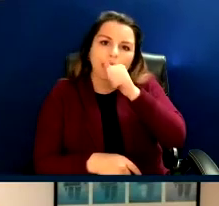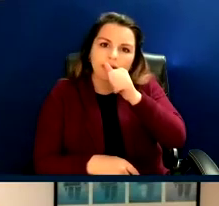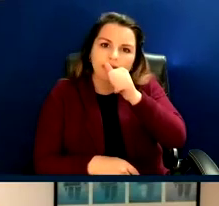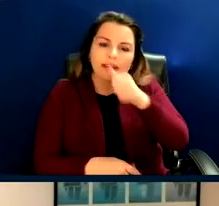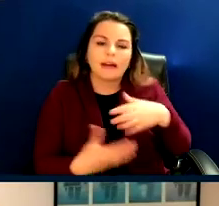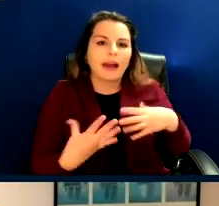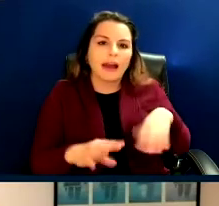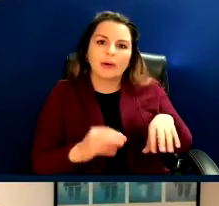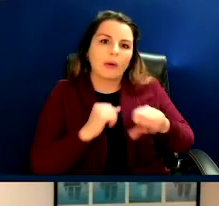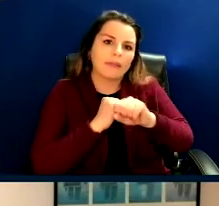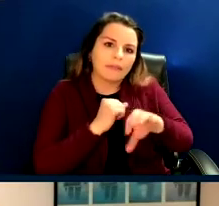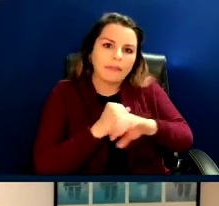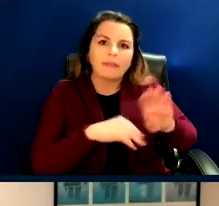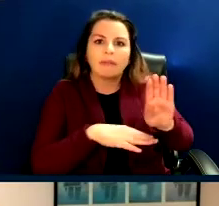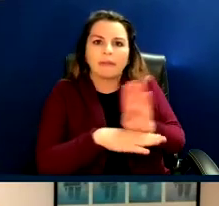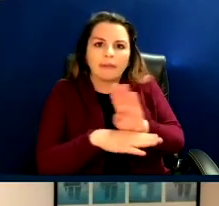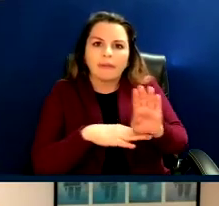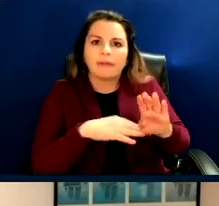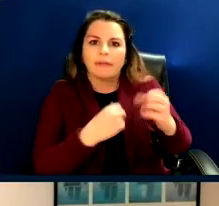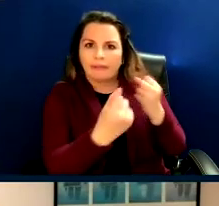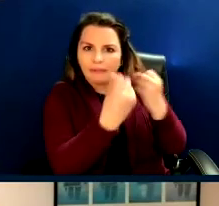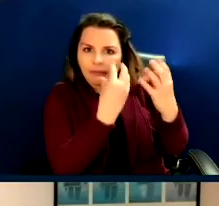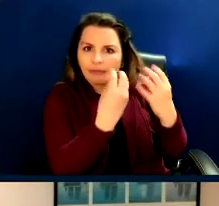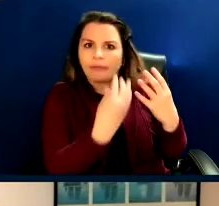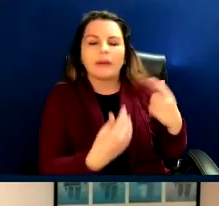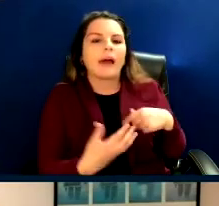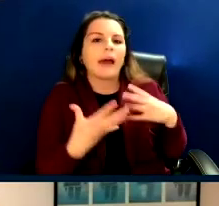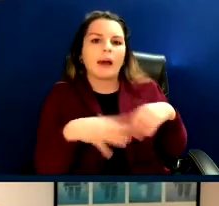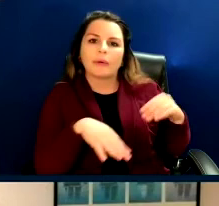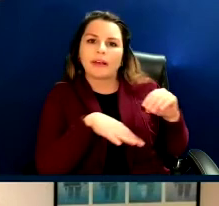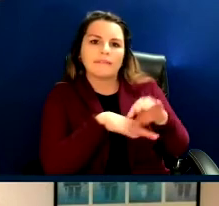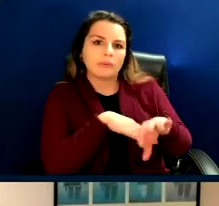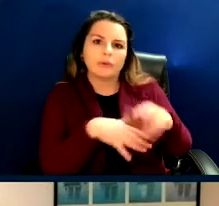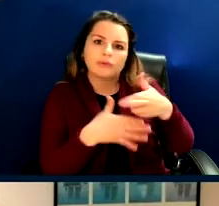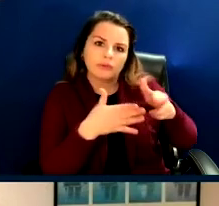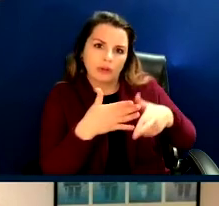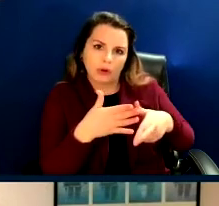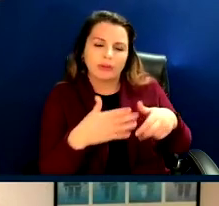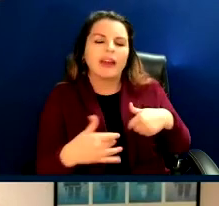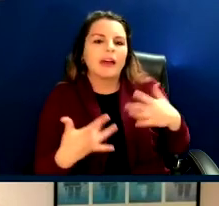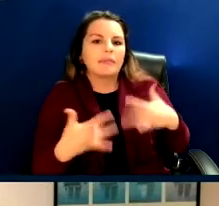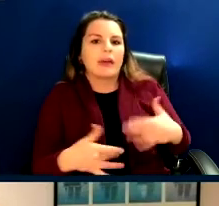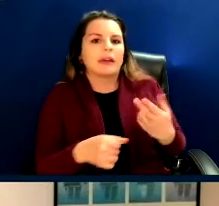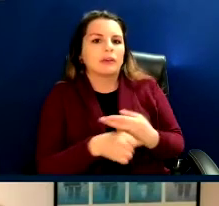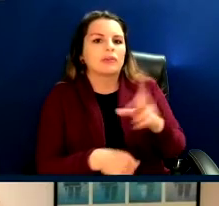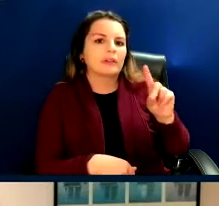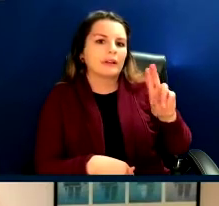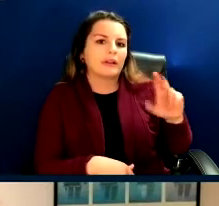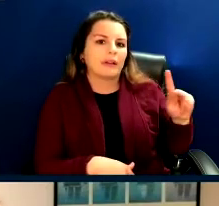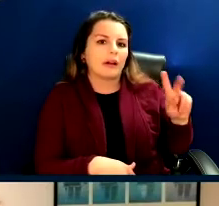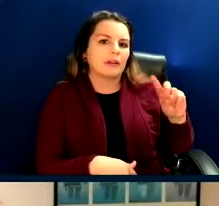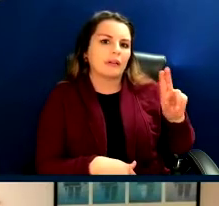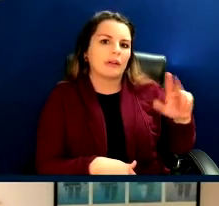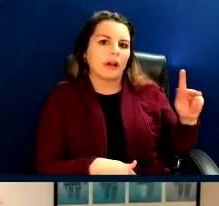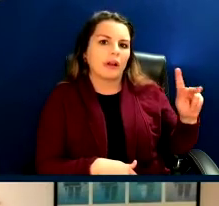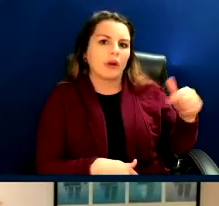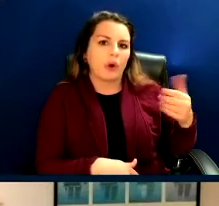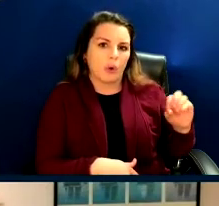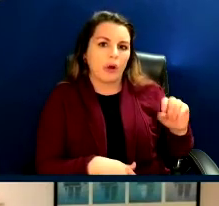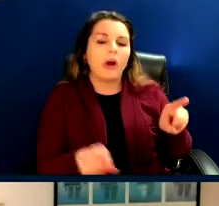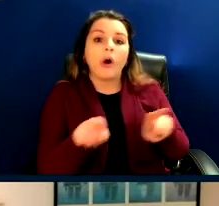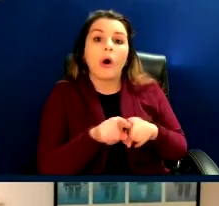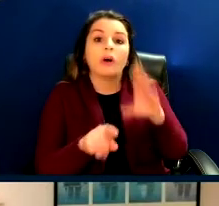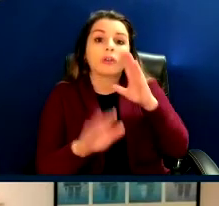don't have a lot of influence of past searches affecting the kinds of searches that I do. I often will compare